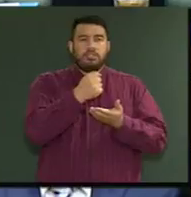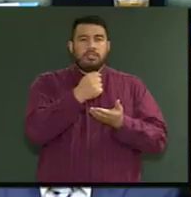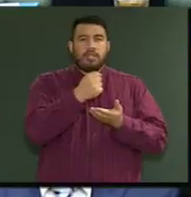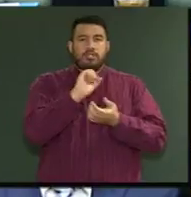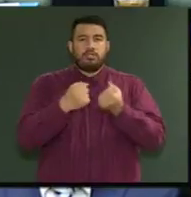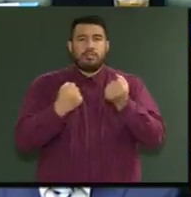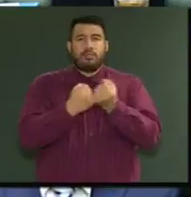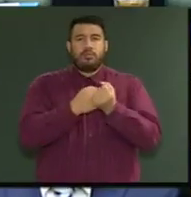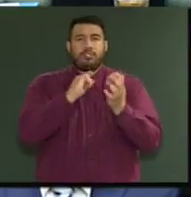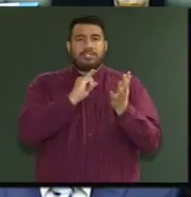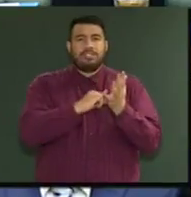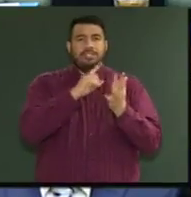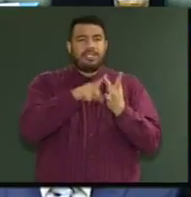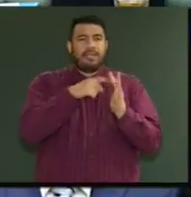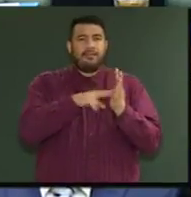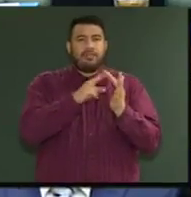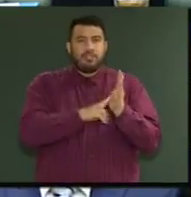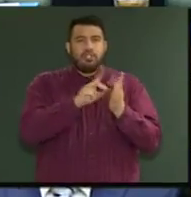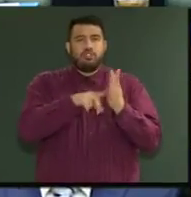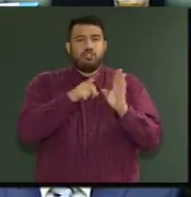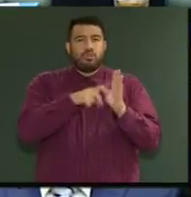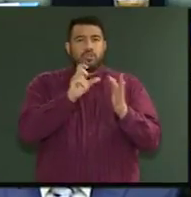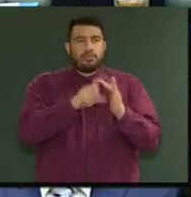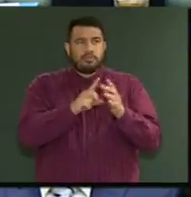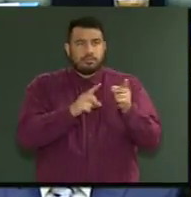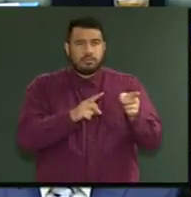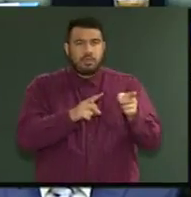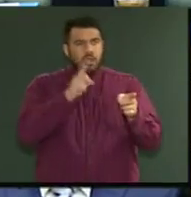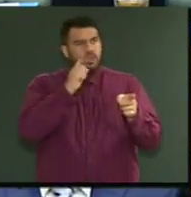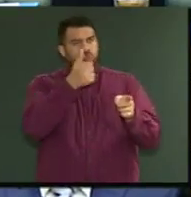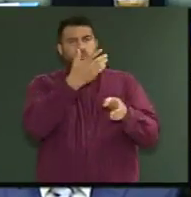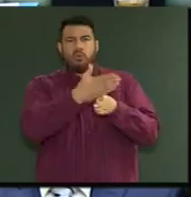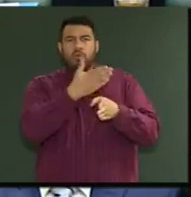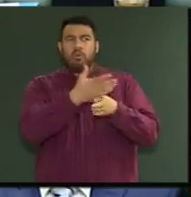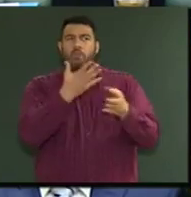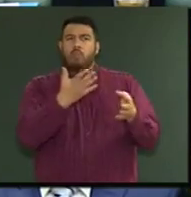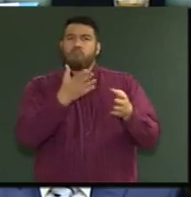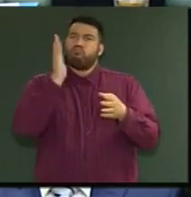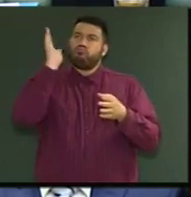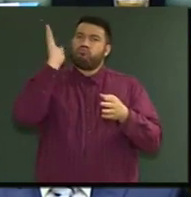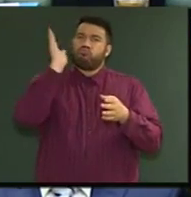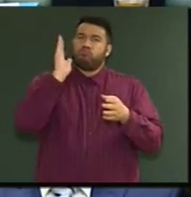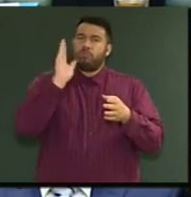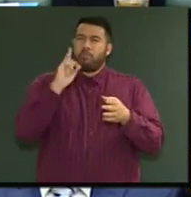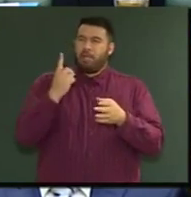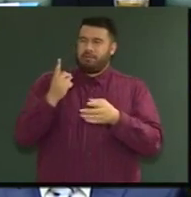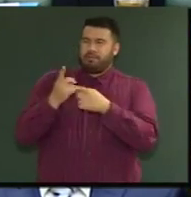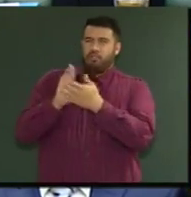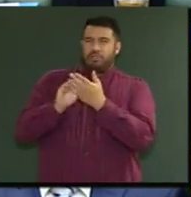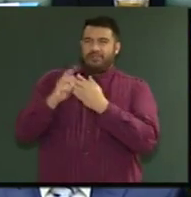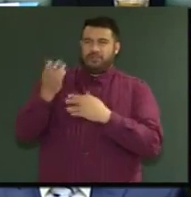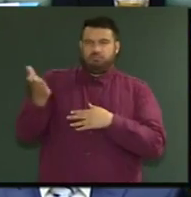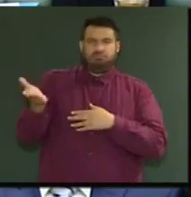Joyce for delivering, I think, a good job, a good job, it must have been because the Māori Party was beside him.